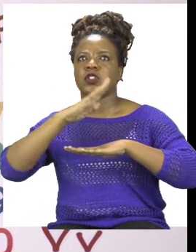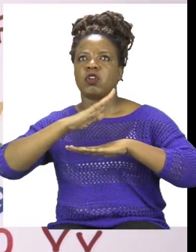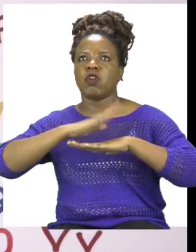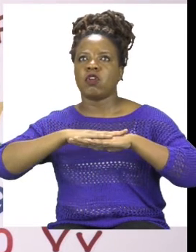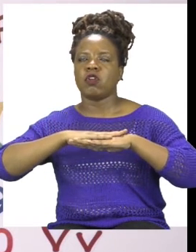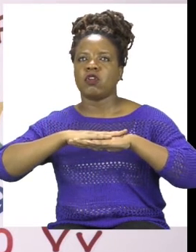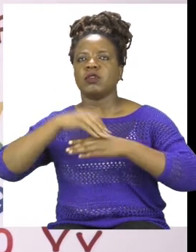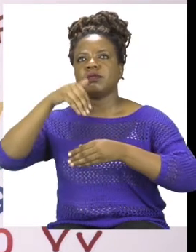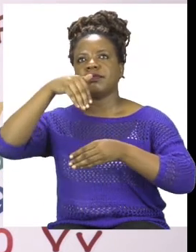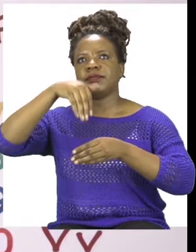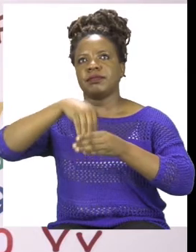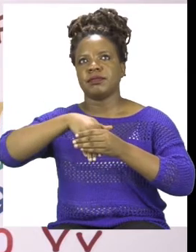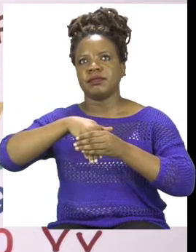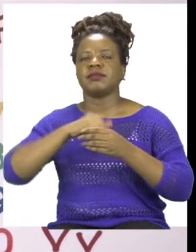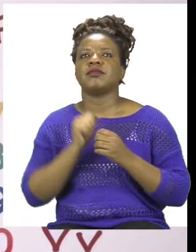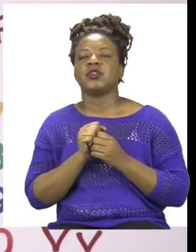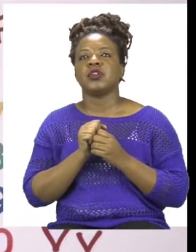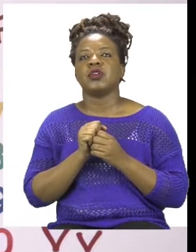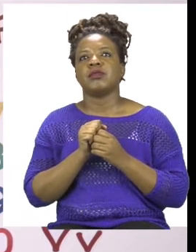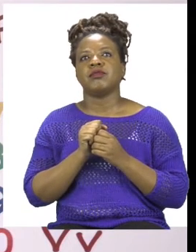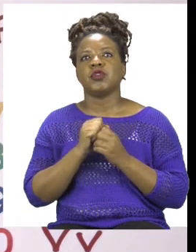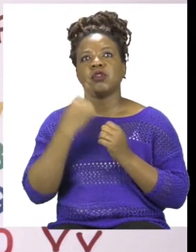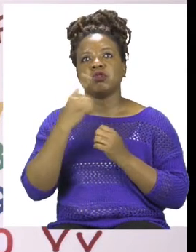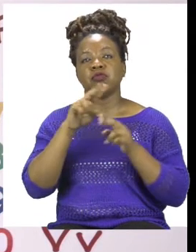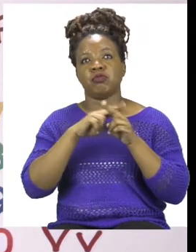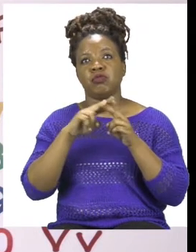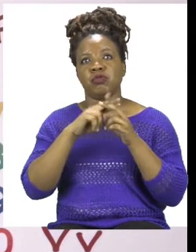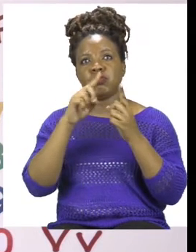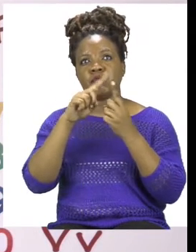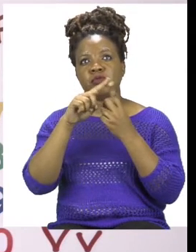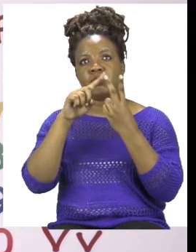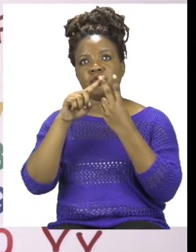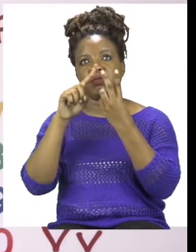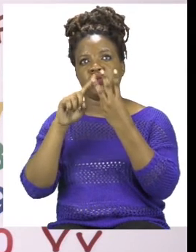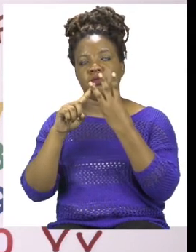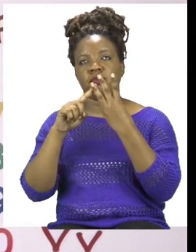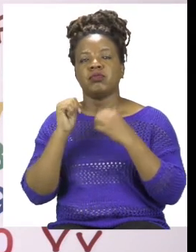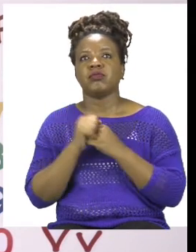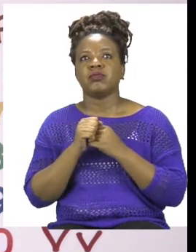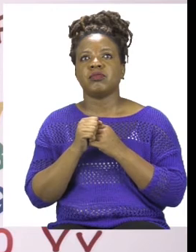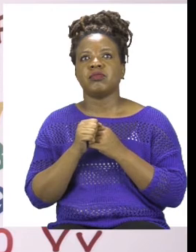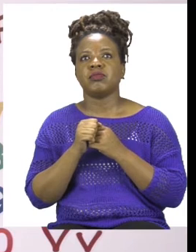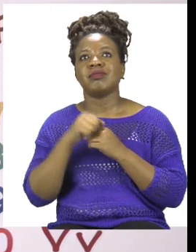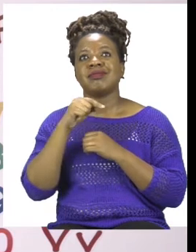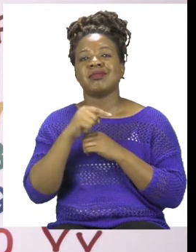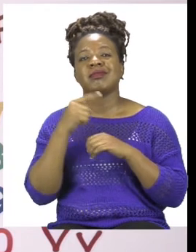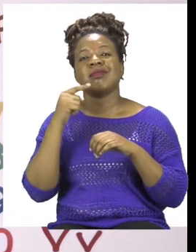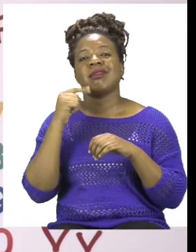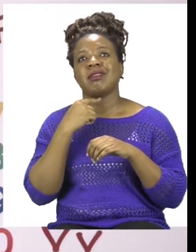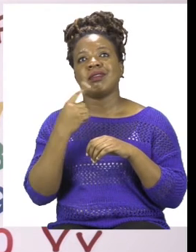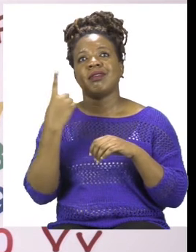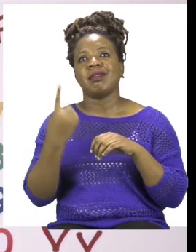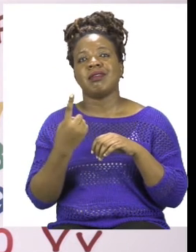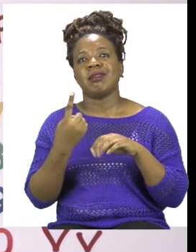the three of them so we're going to start with number two. Number two says it is always called